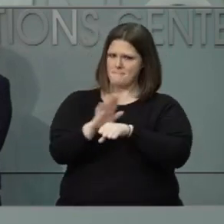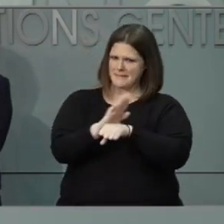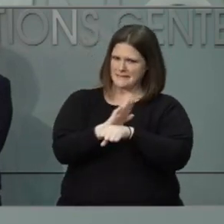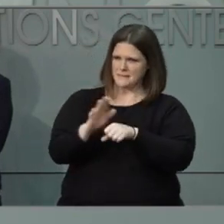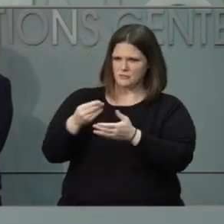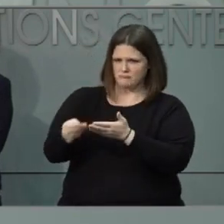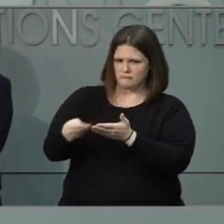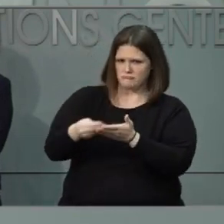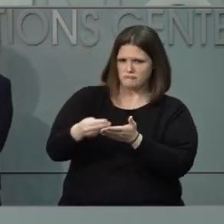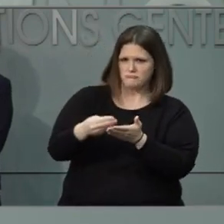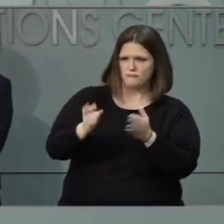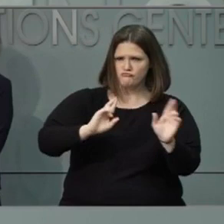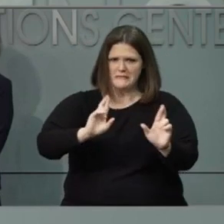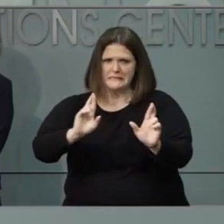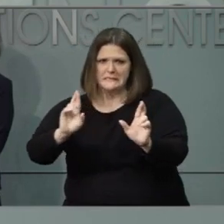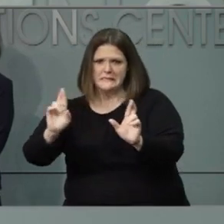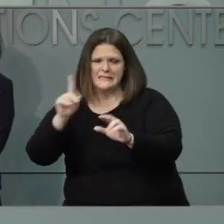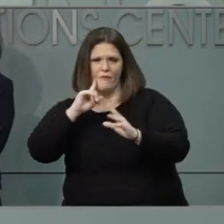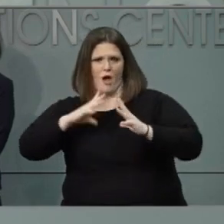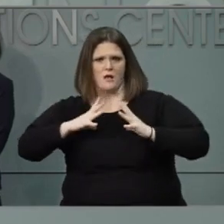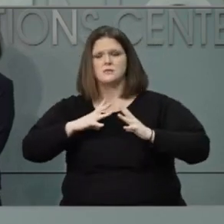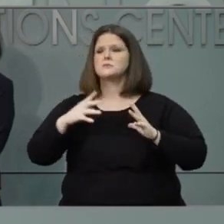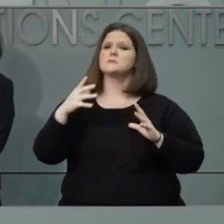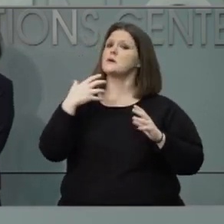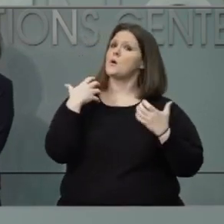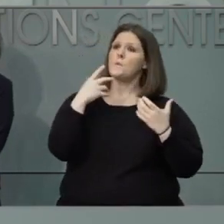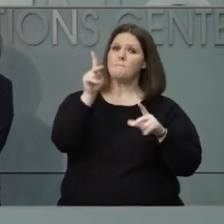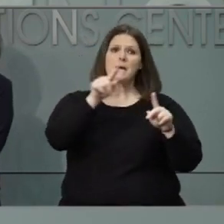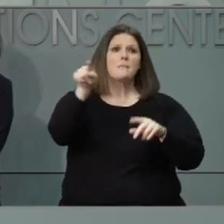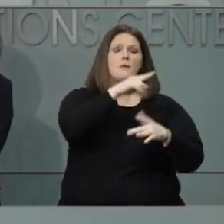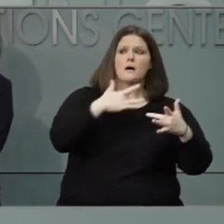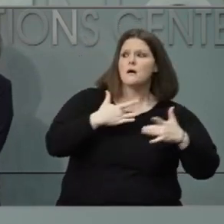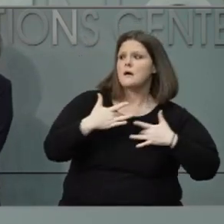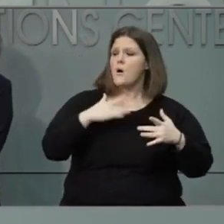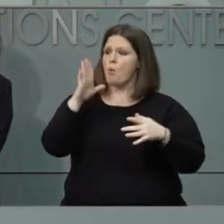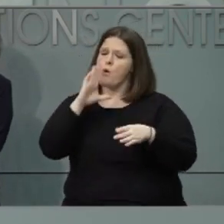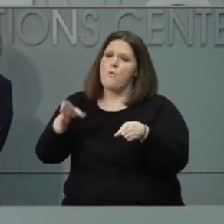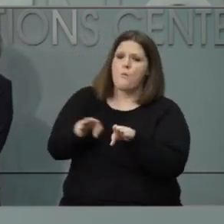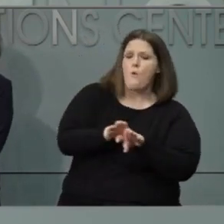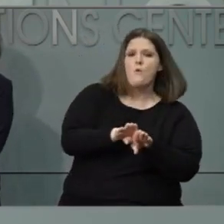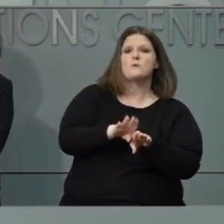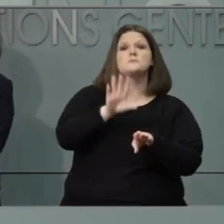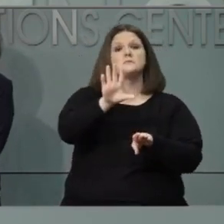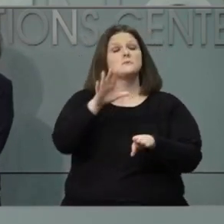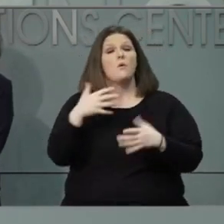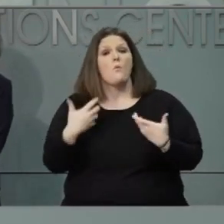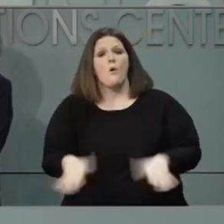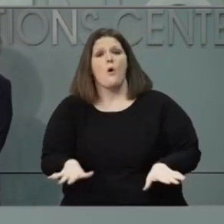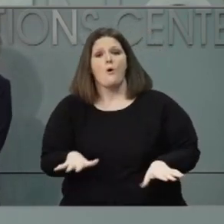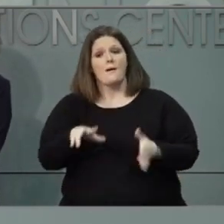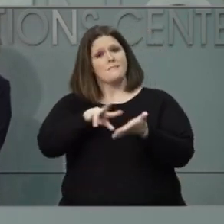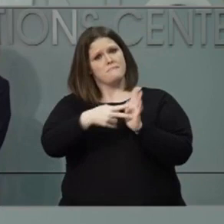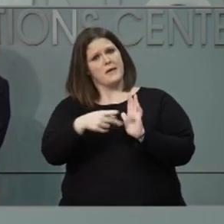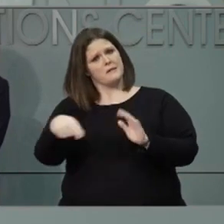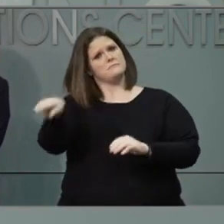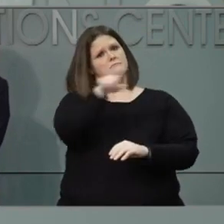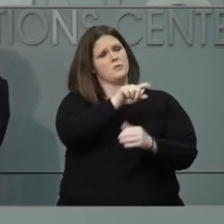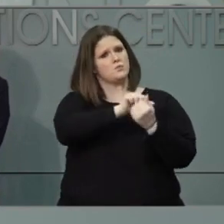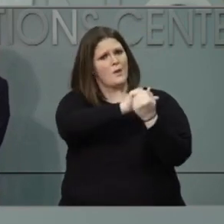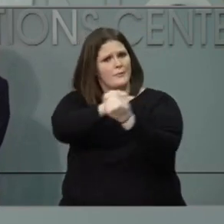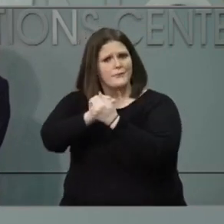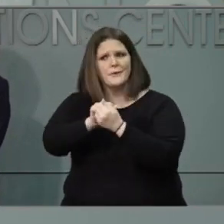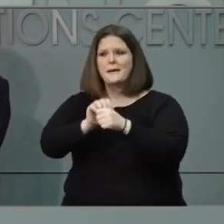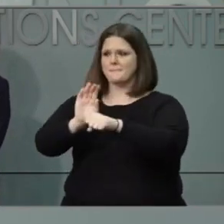make sure that folks are safe. We don't want to have to go backwards. So this is, this is our call to say, let's all pull together as a state business